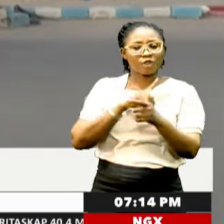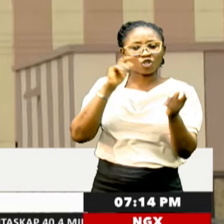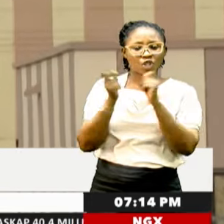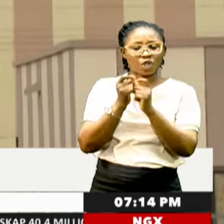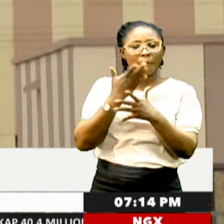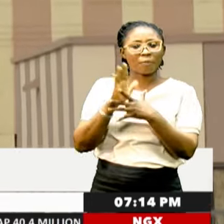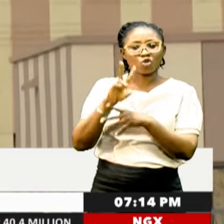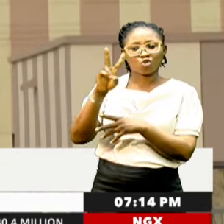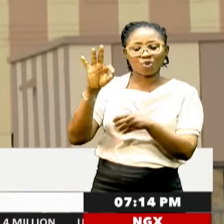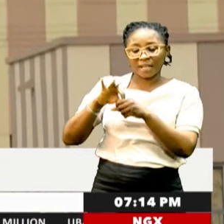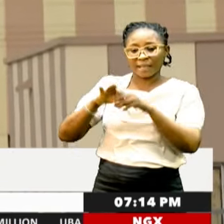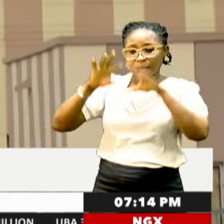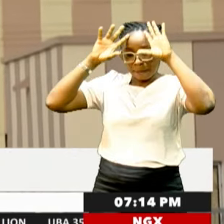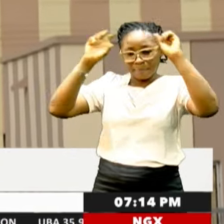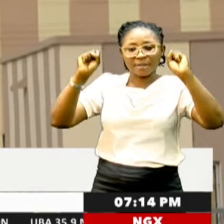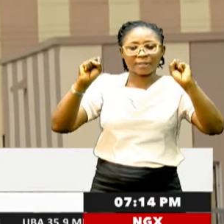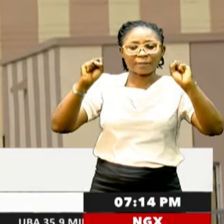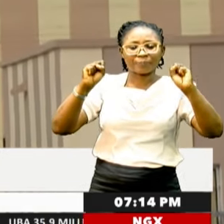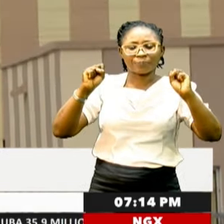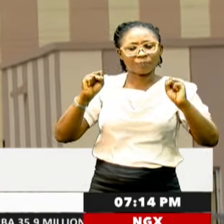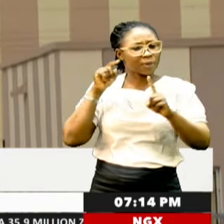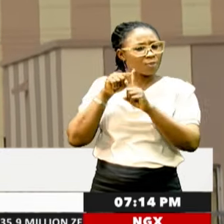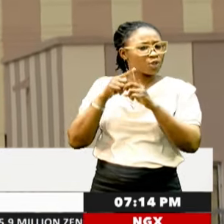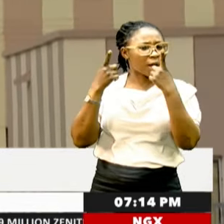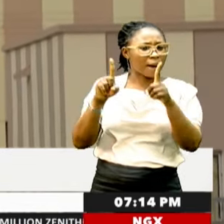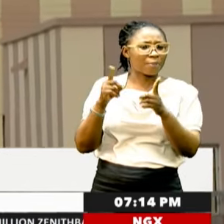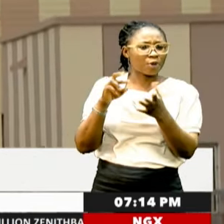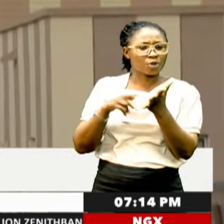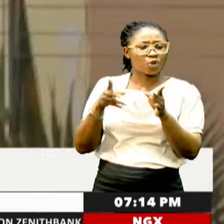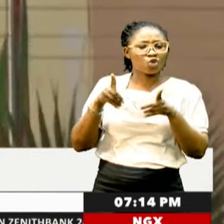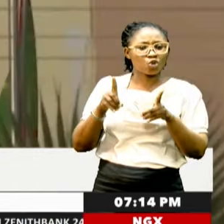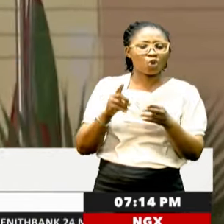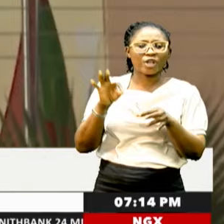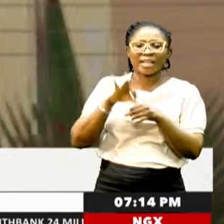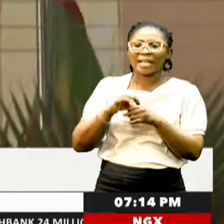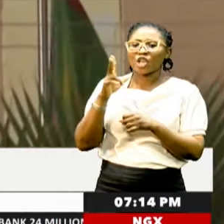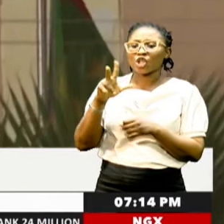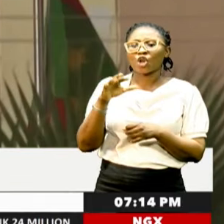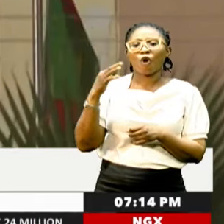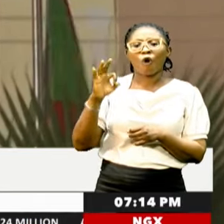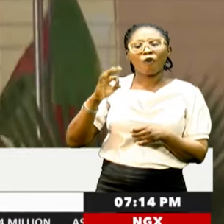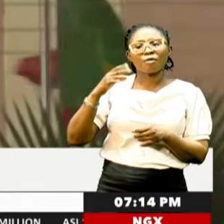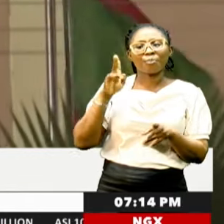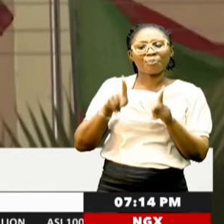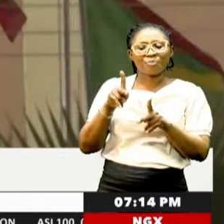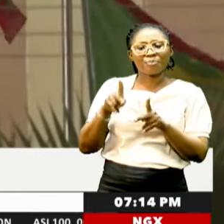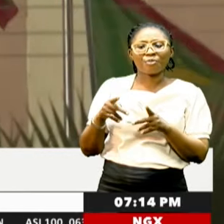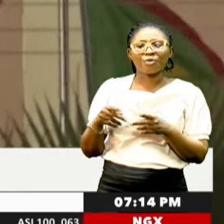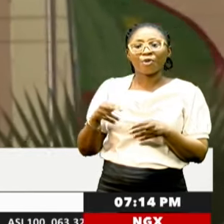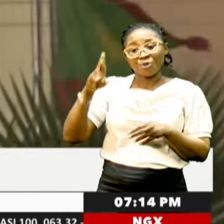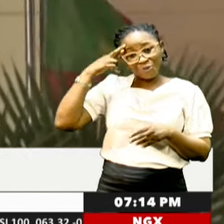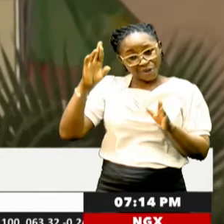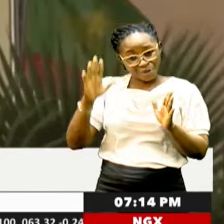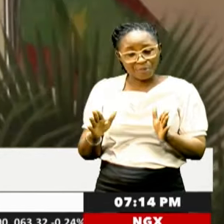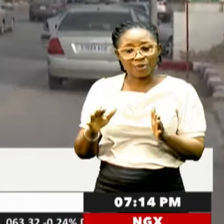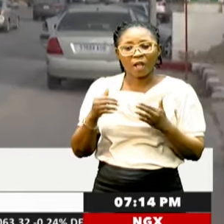two elected presidents. No major incidents were reported during the election and three of Ghazwani's six rivals have, however,